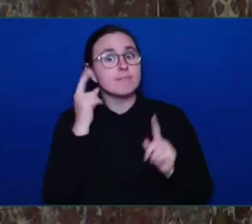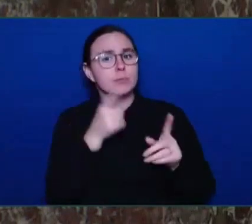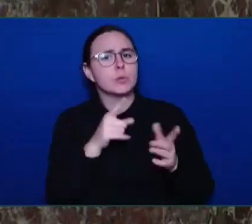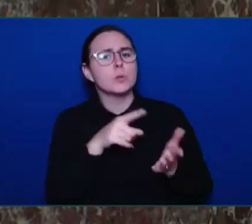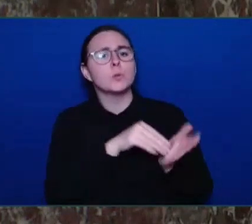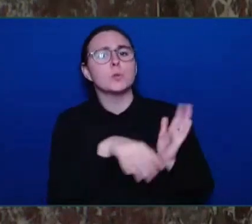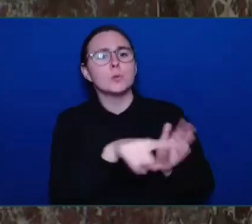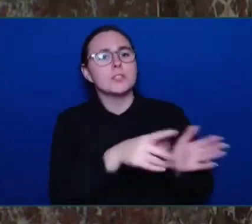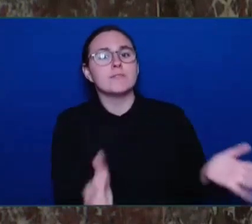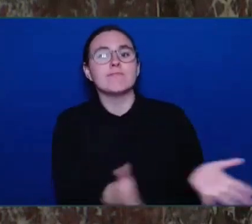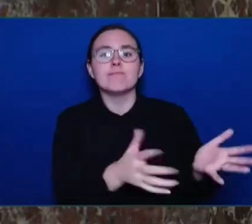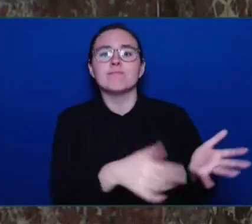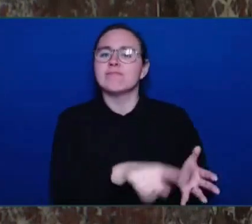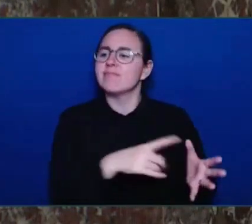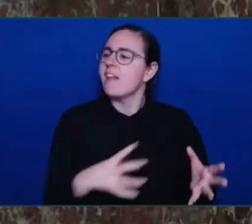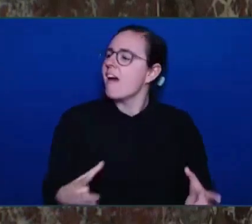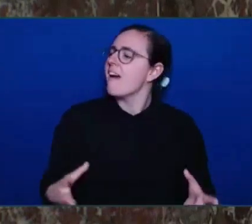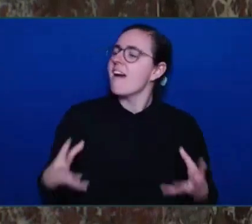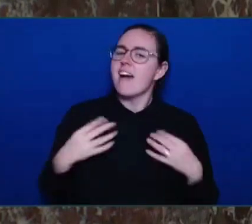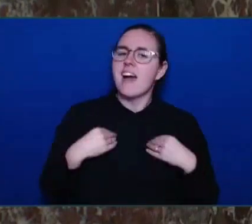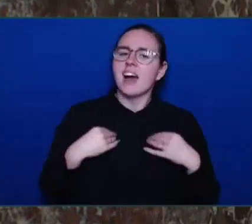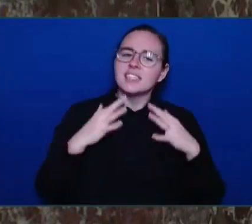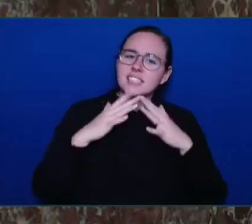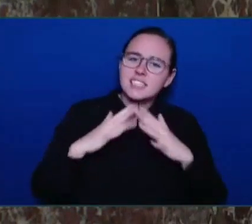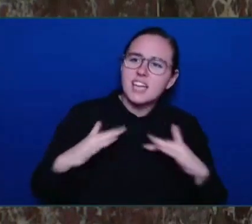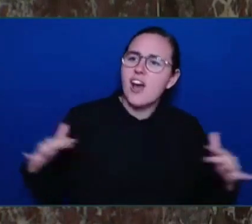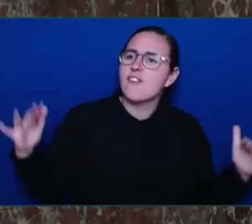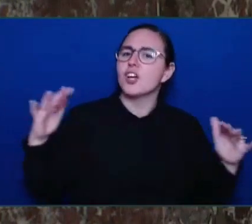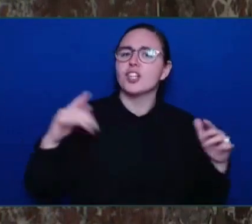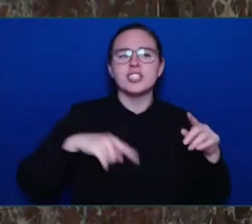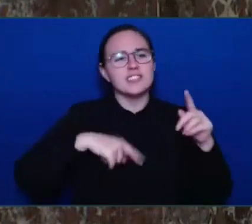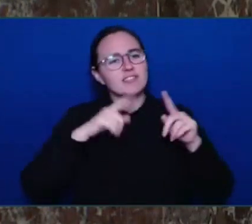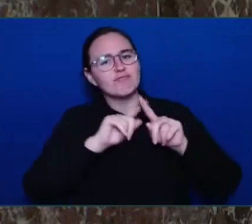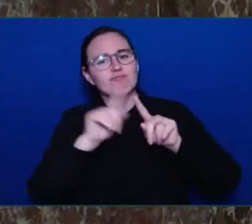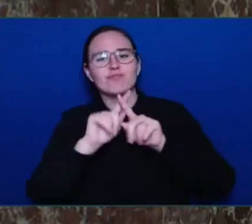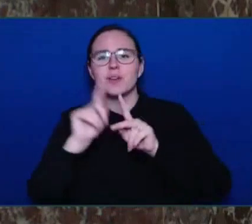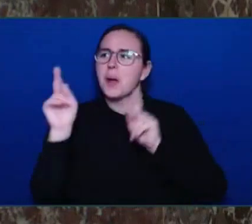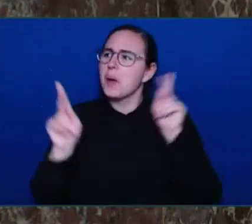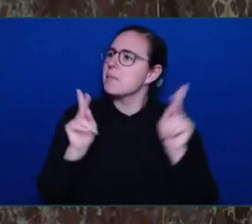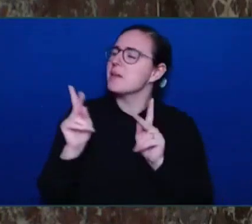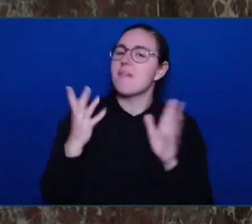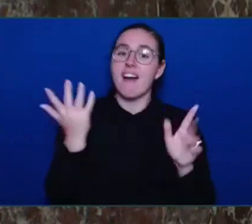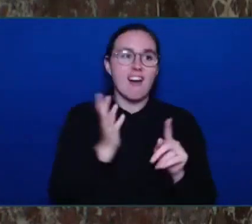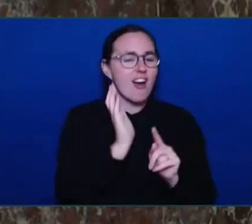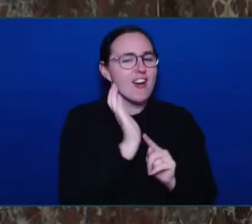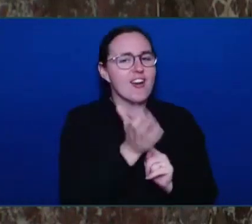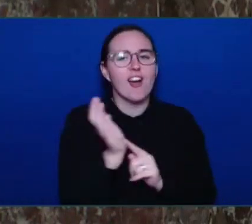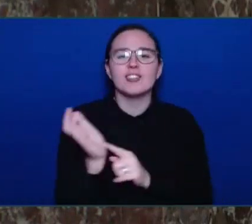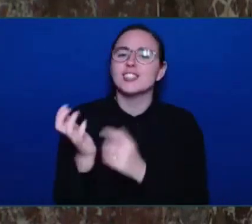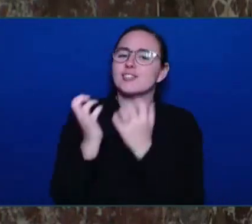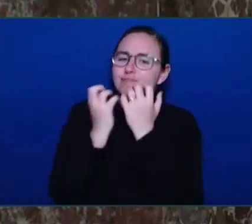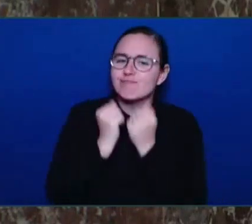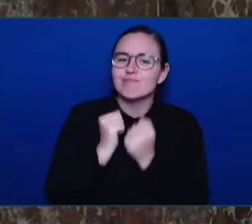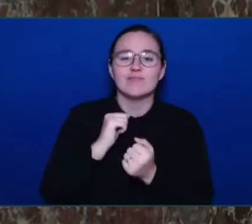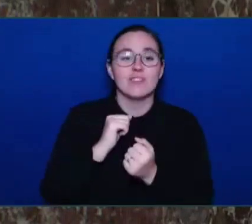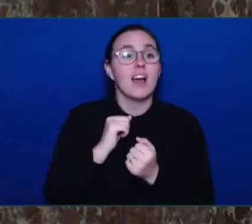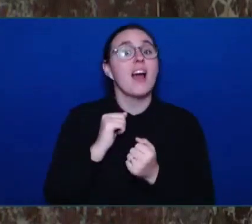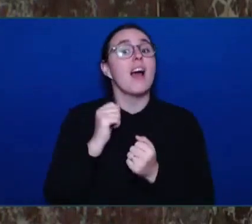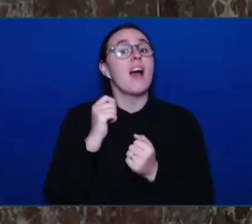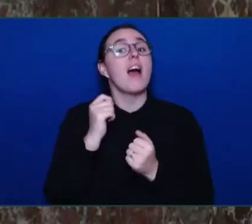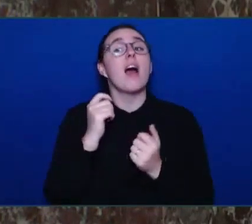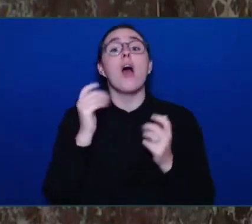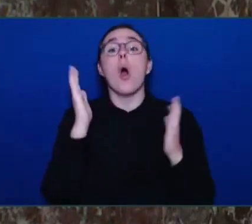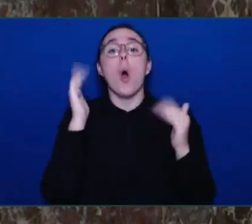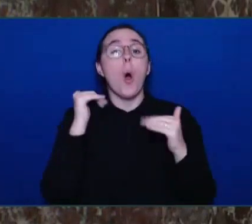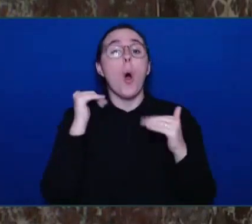They hope to get copies of the book to all elementary schools in BC and are working towards another book next year. But in the meantime, they're